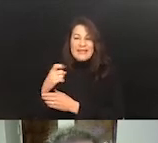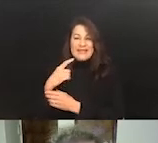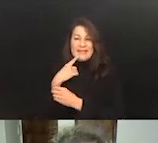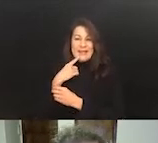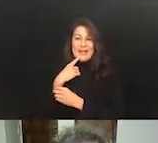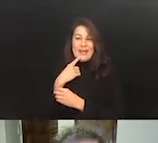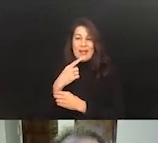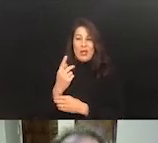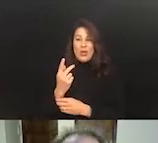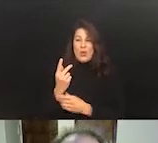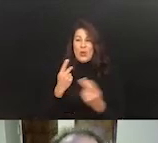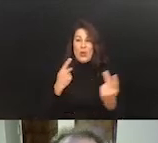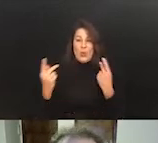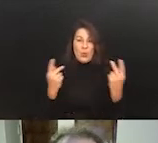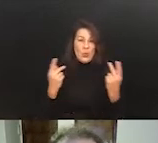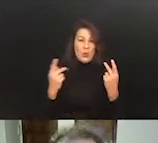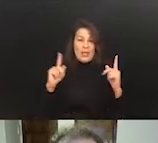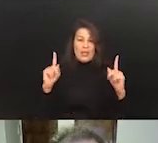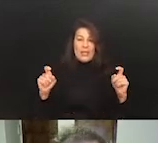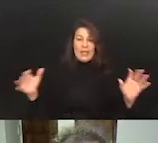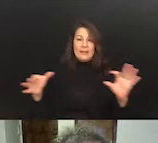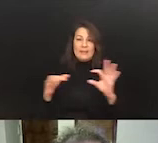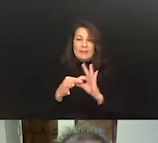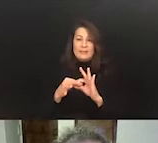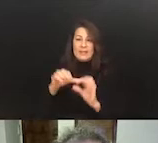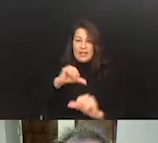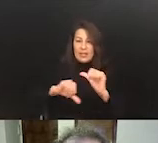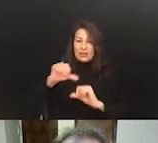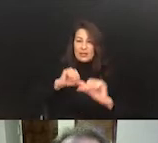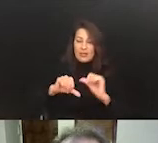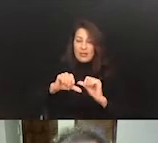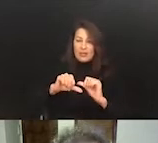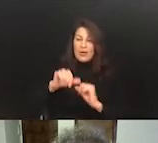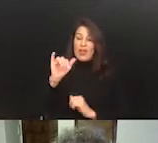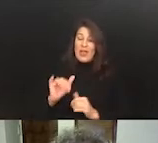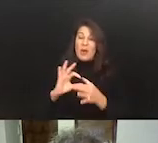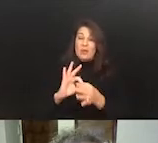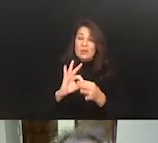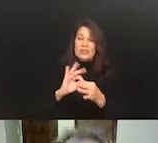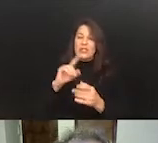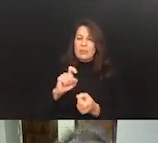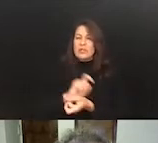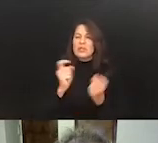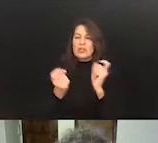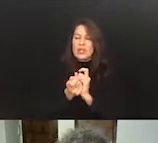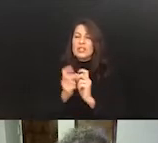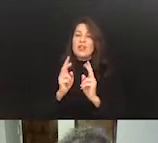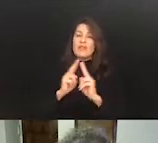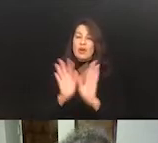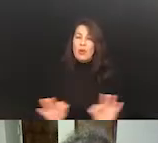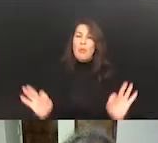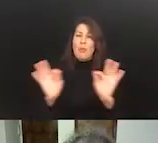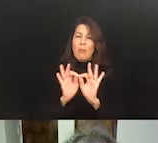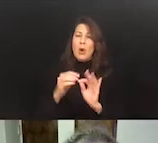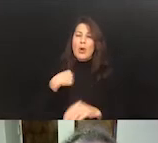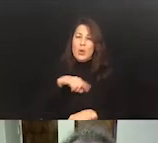each other. And the relationship has to change. And I think it's important that we stress that relationship